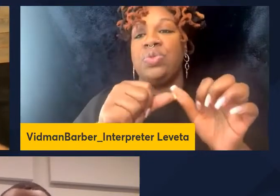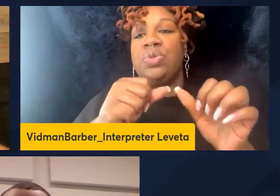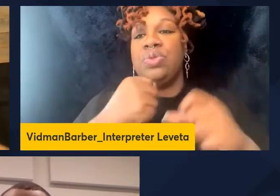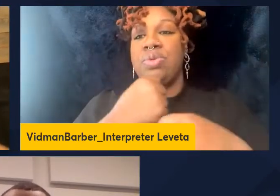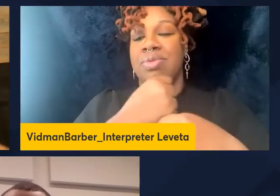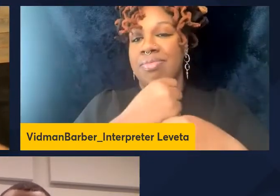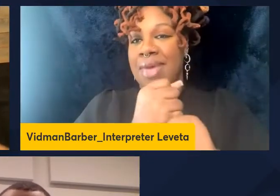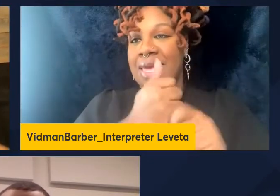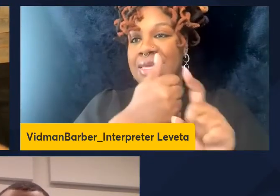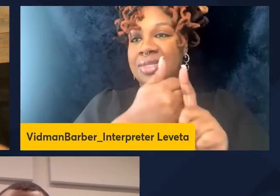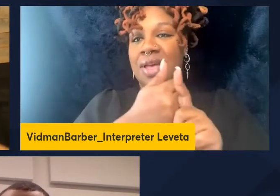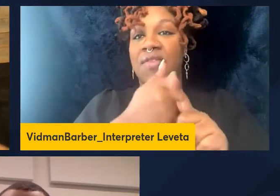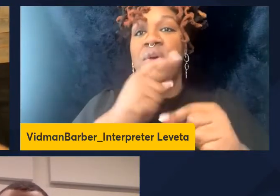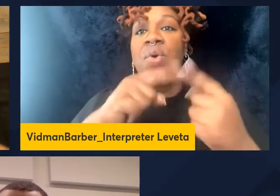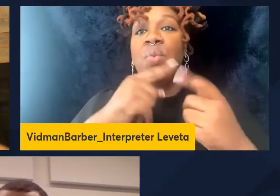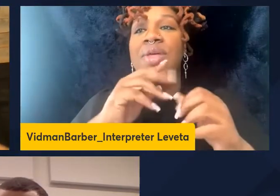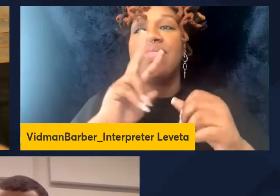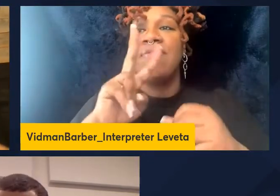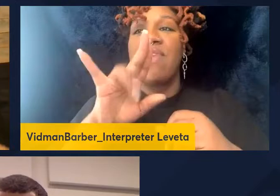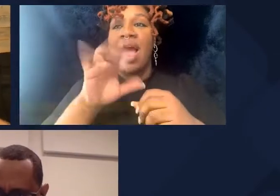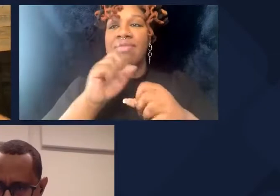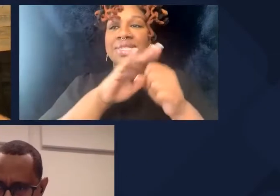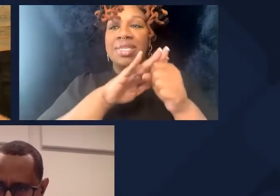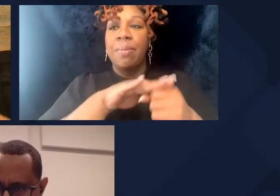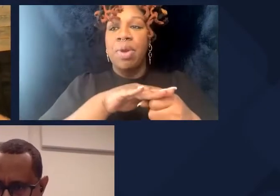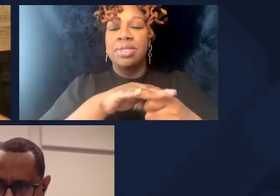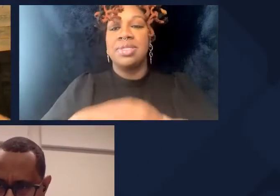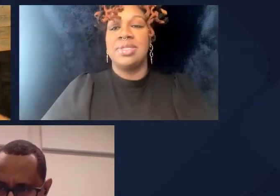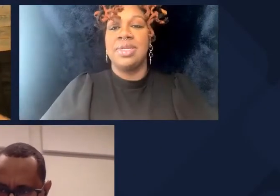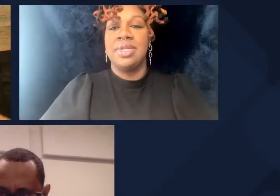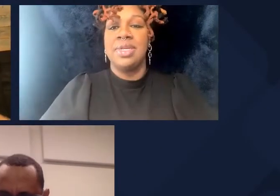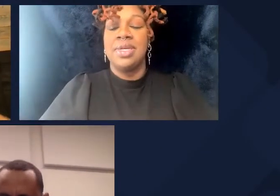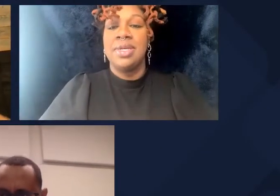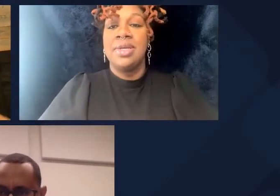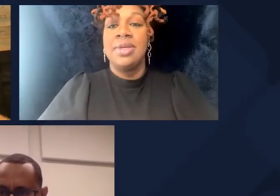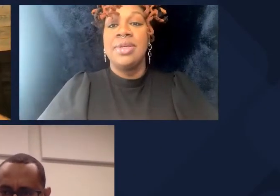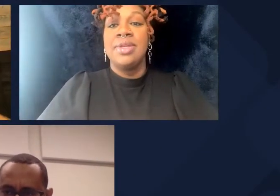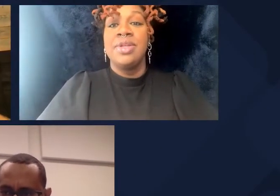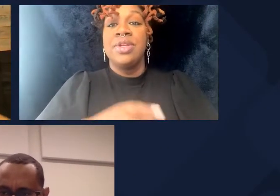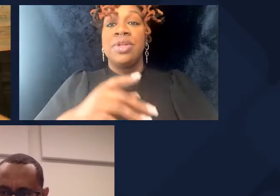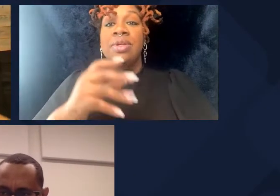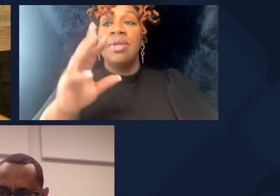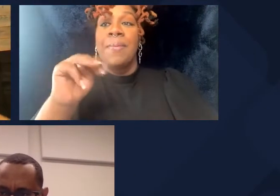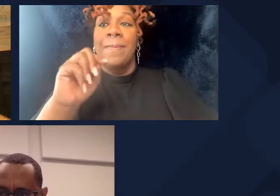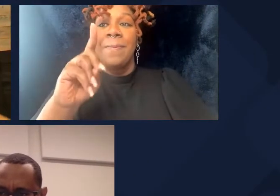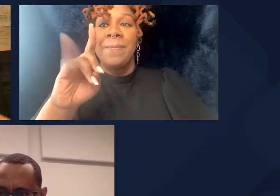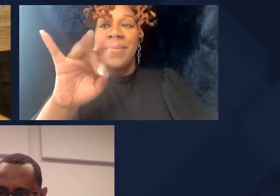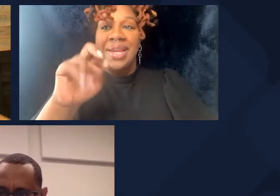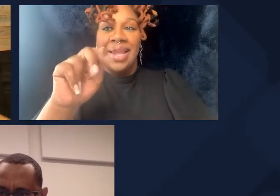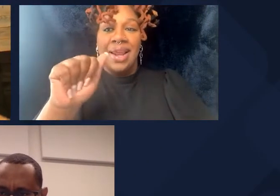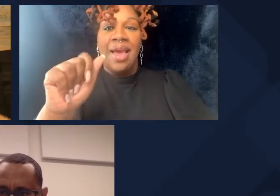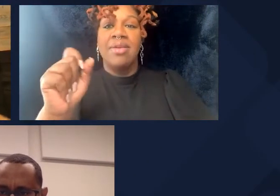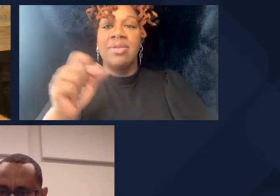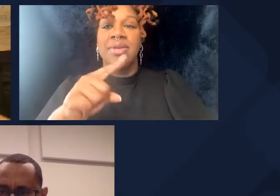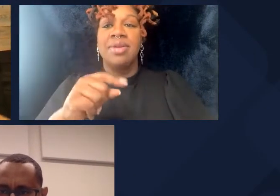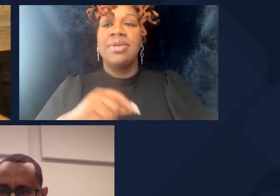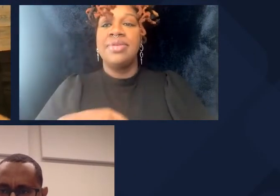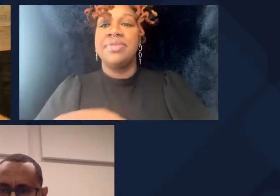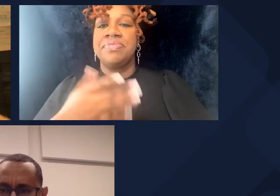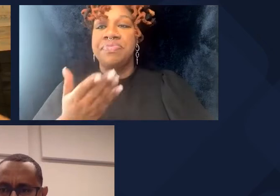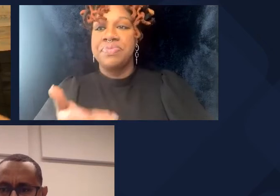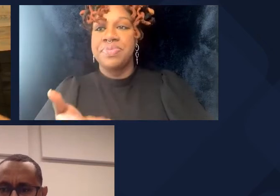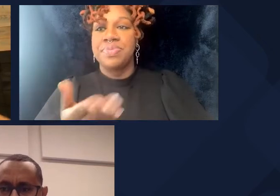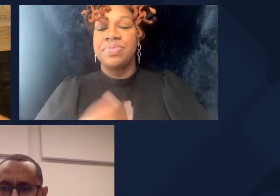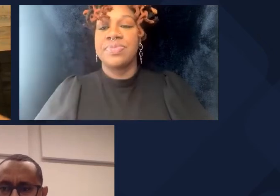thank you very much. So we have a question from Medina. She says, thank you for the really interesting talk.